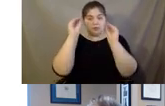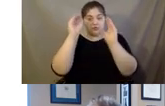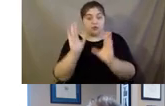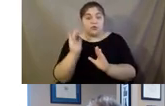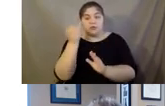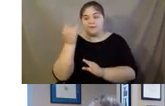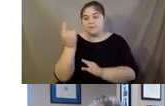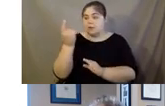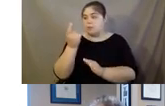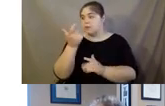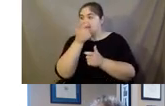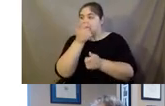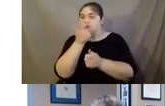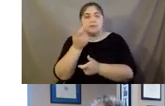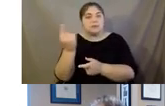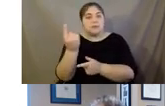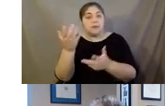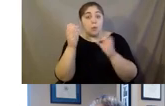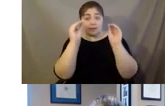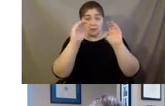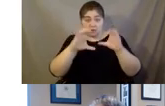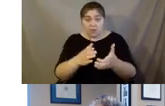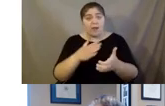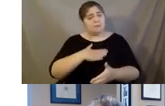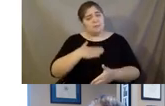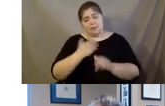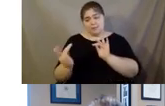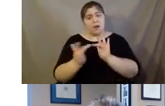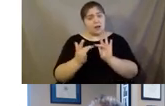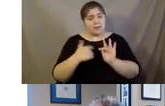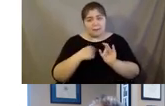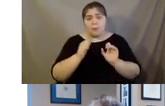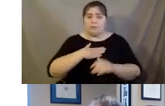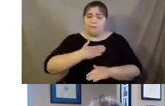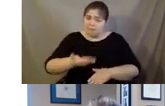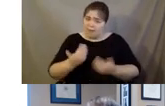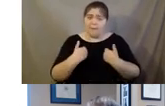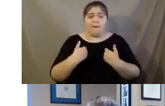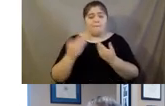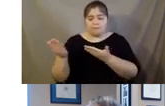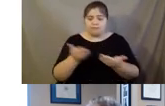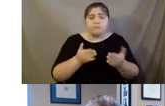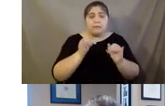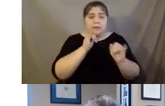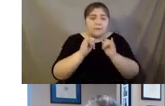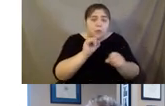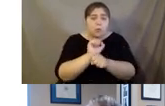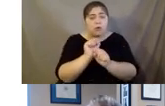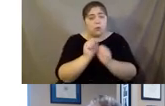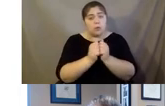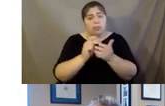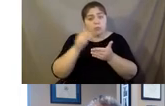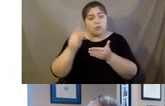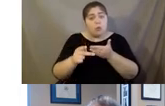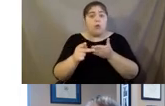wants to share it as a class, please reach out to me. We'd be happy to have them come in and be interviewed and work with our program